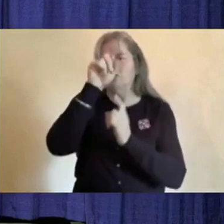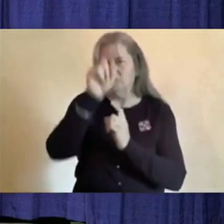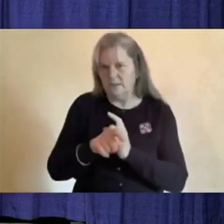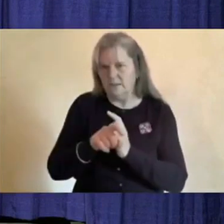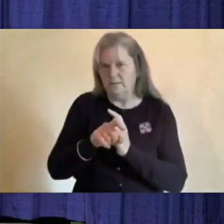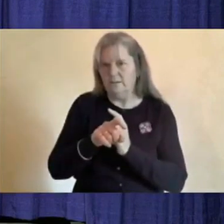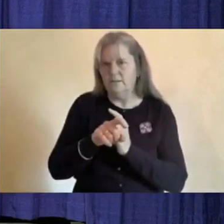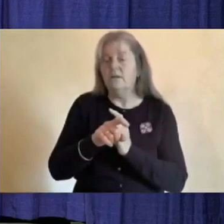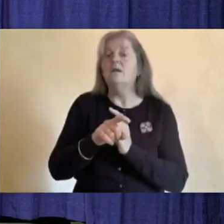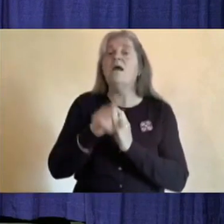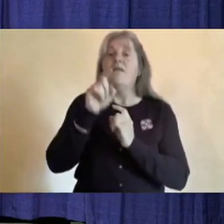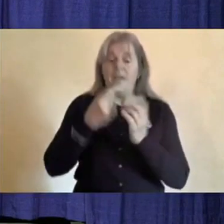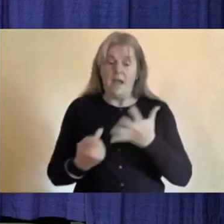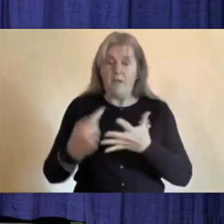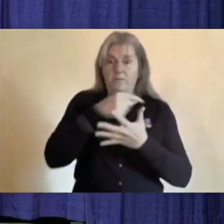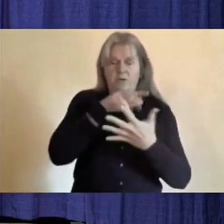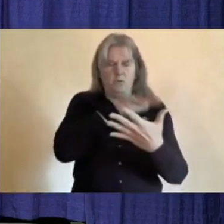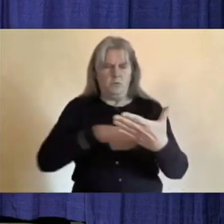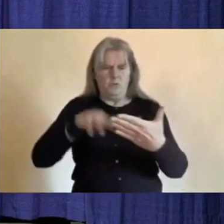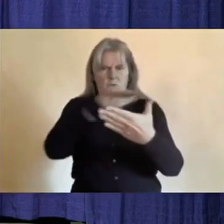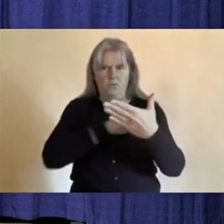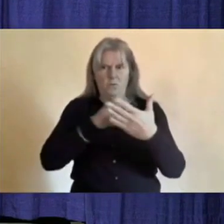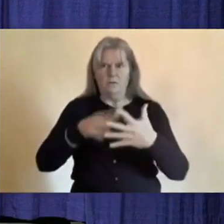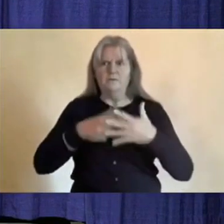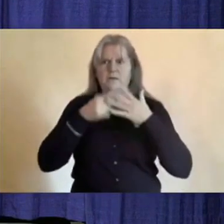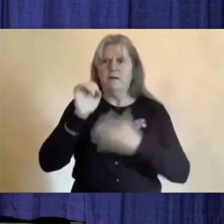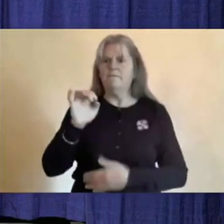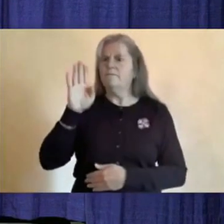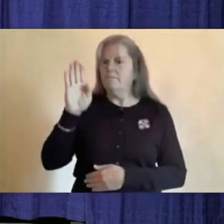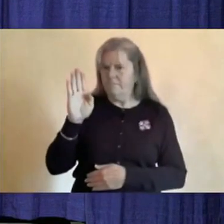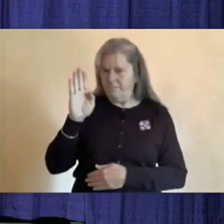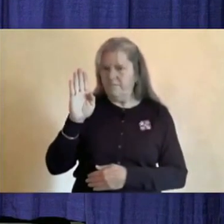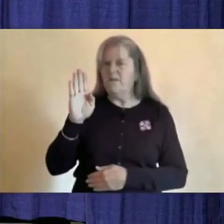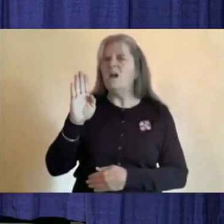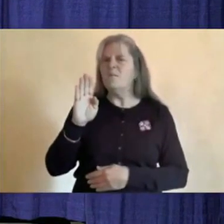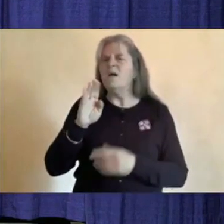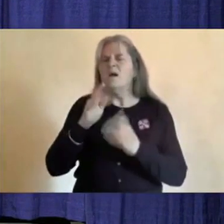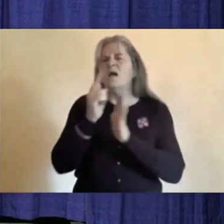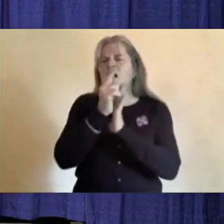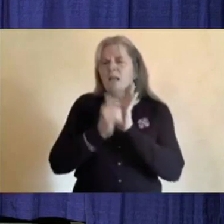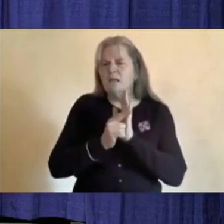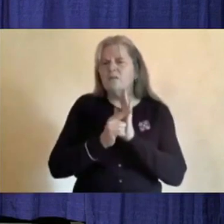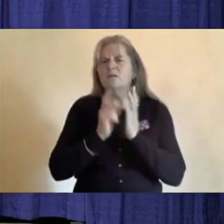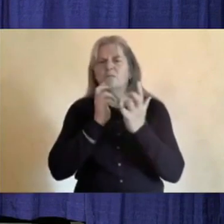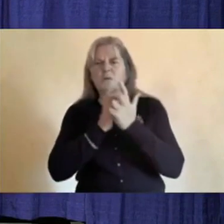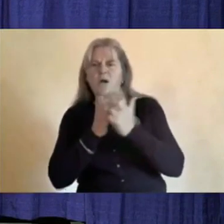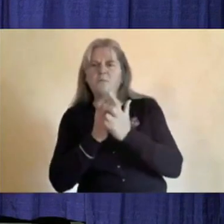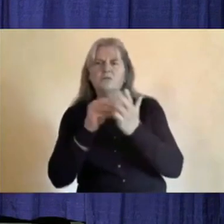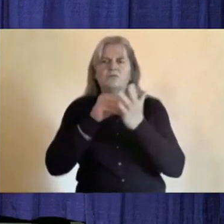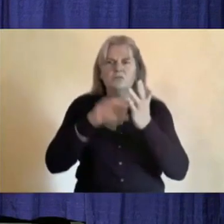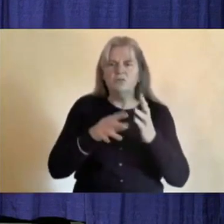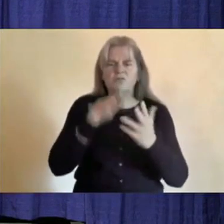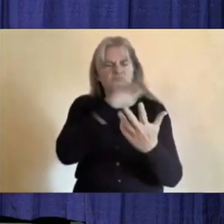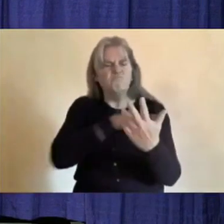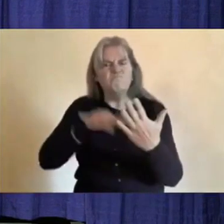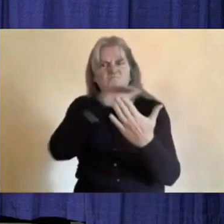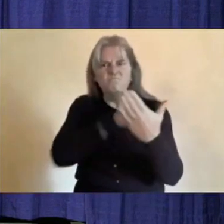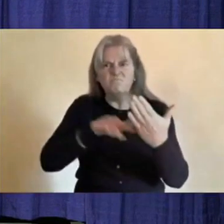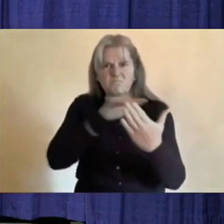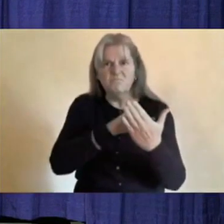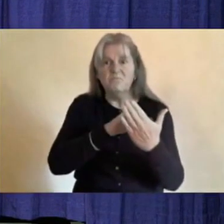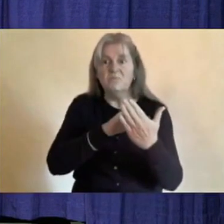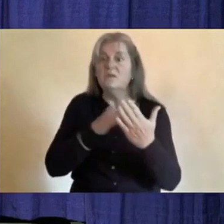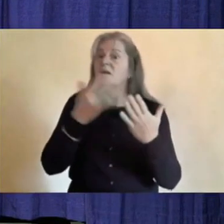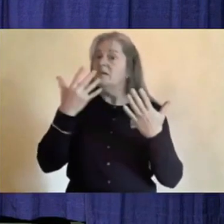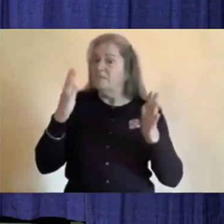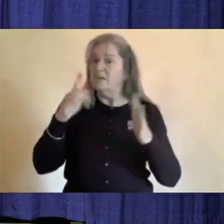of Education's current practices, procedures, and legislative responsibilities. Some initial meetings with school